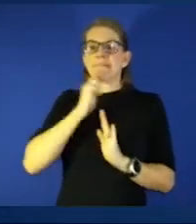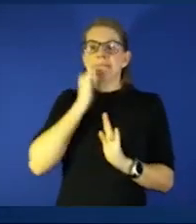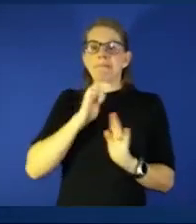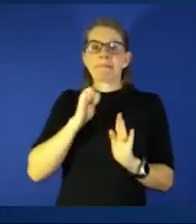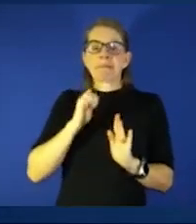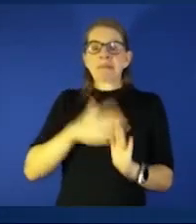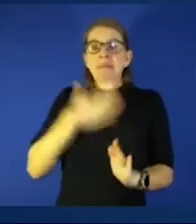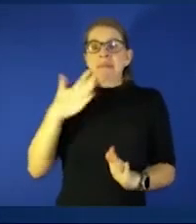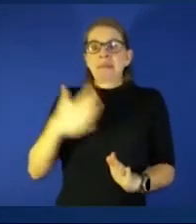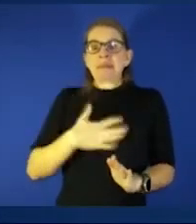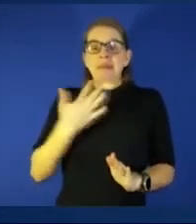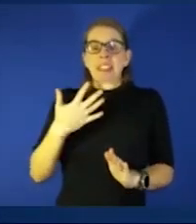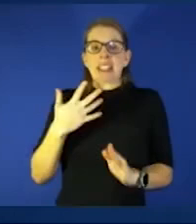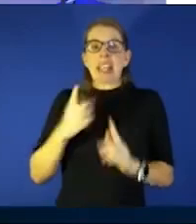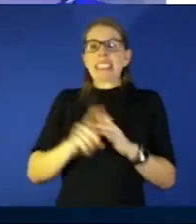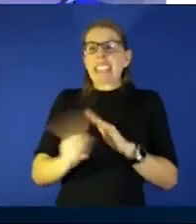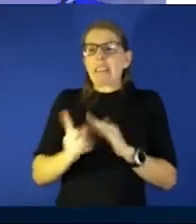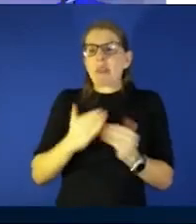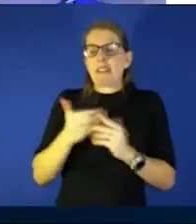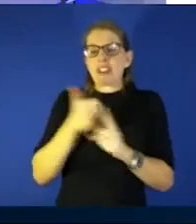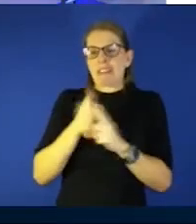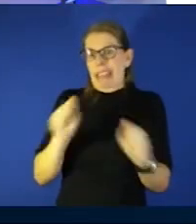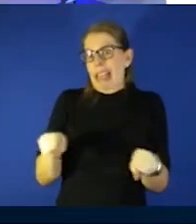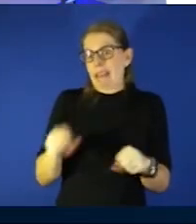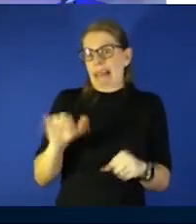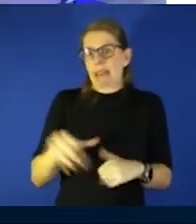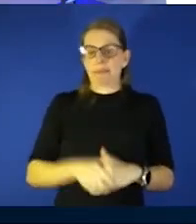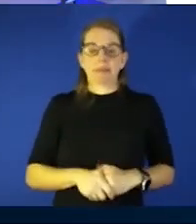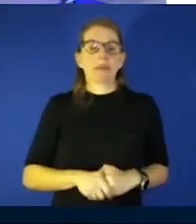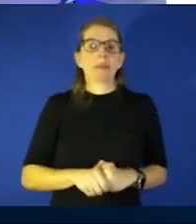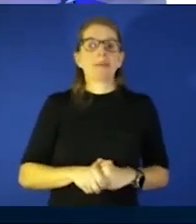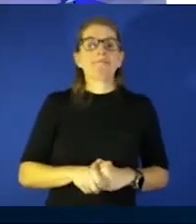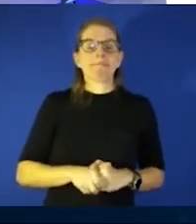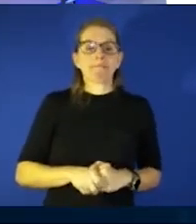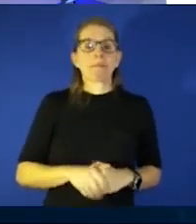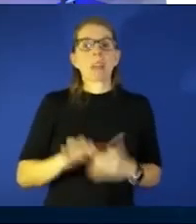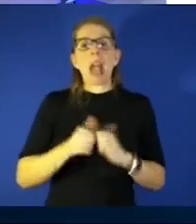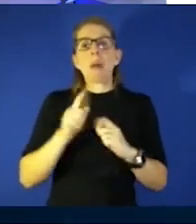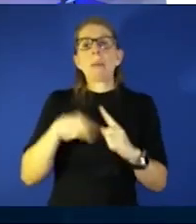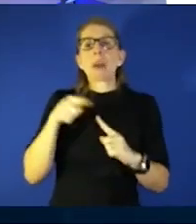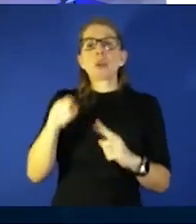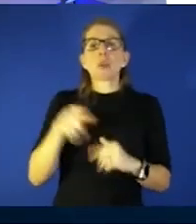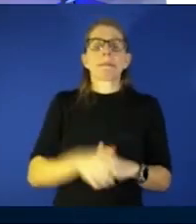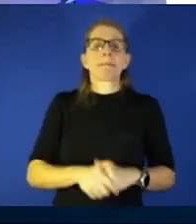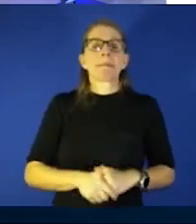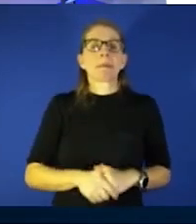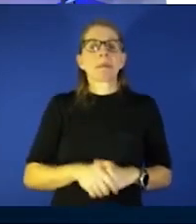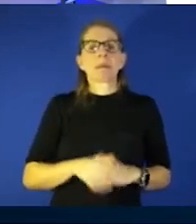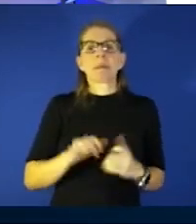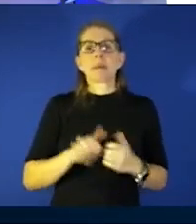can yeah how about you grant how do you how do you cope